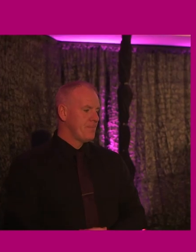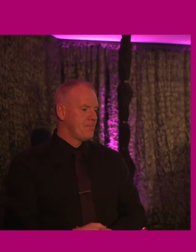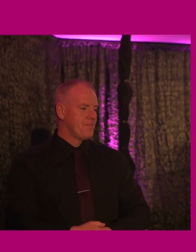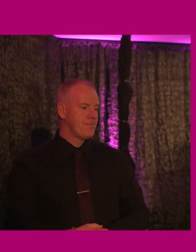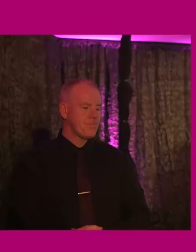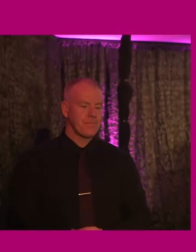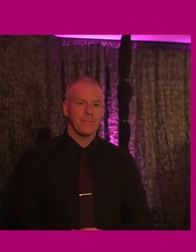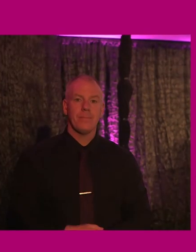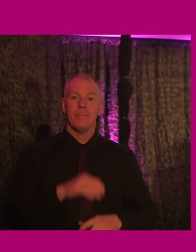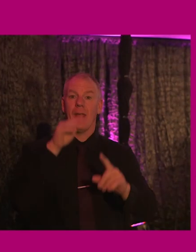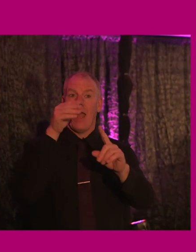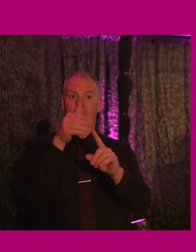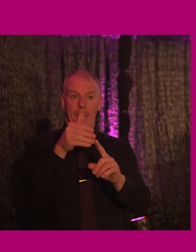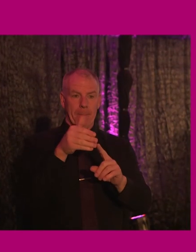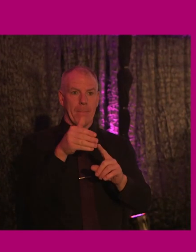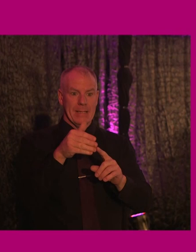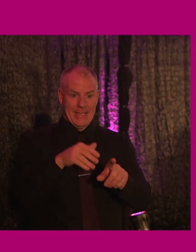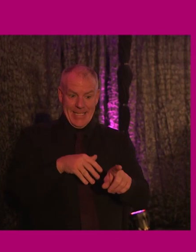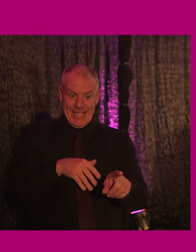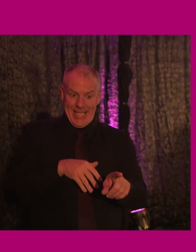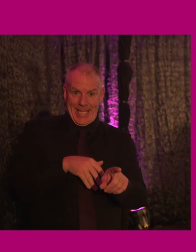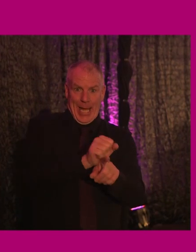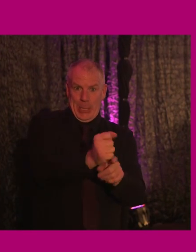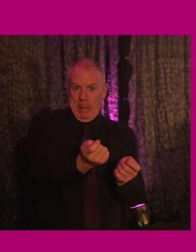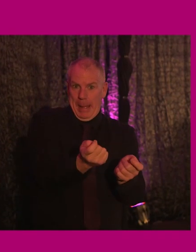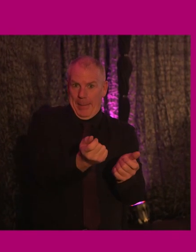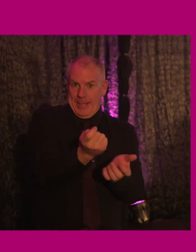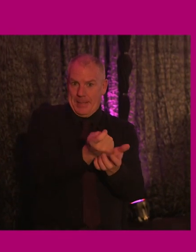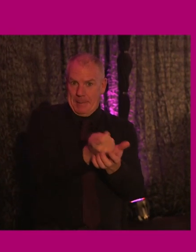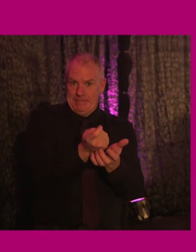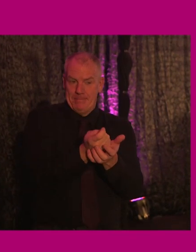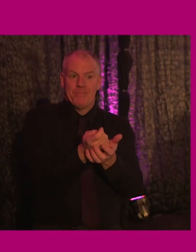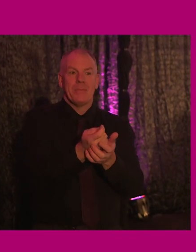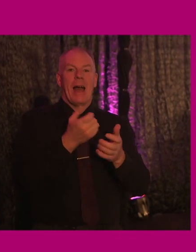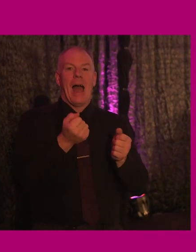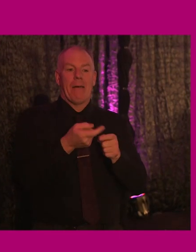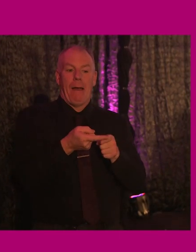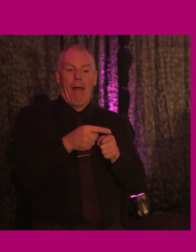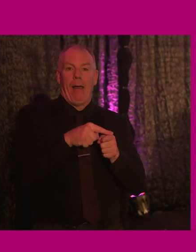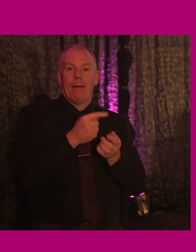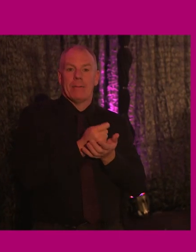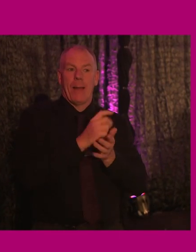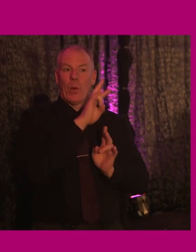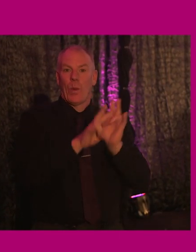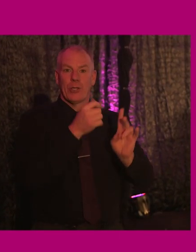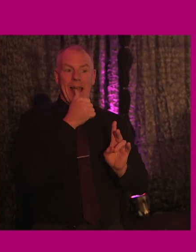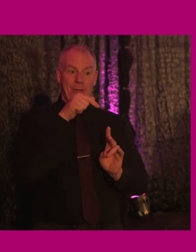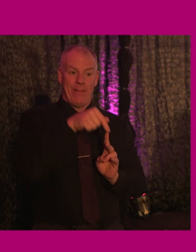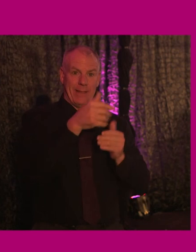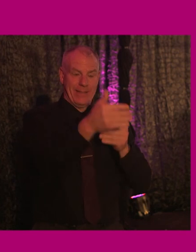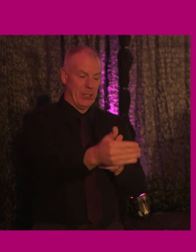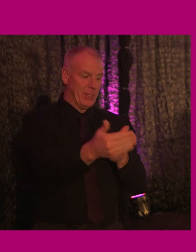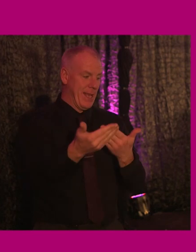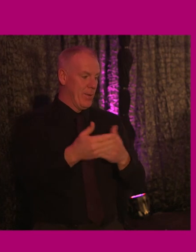We're going to aim to take back or claw back a little bit of the time by having slightly less time for questions and answers in this next